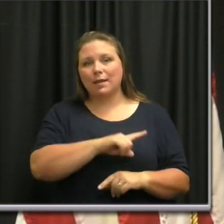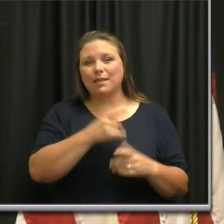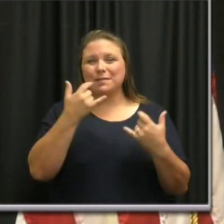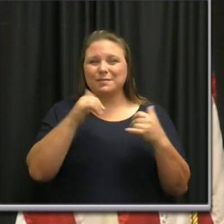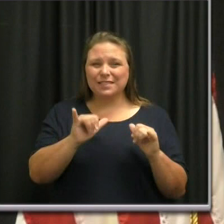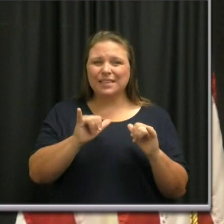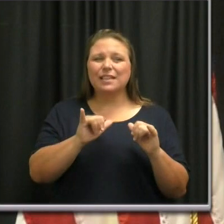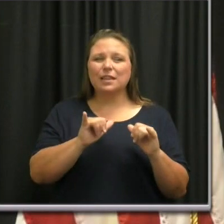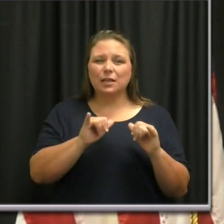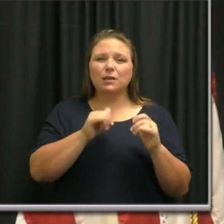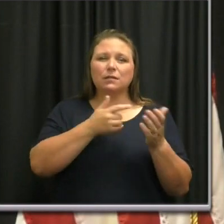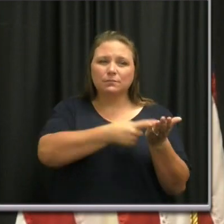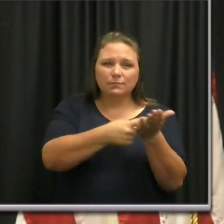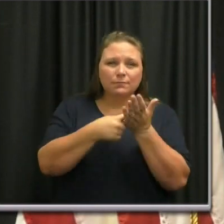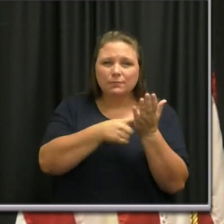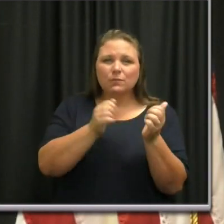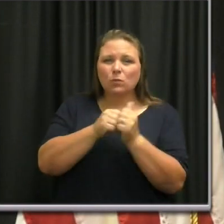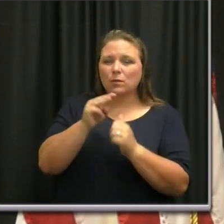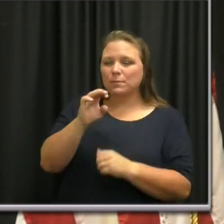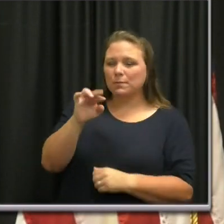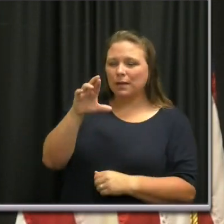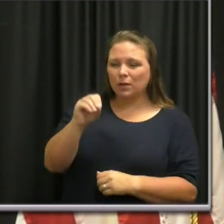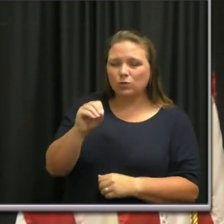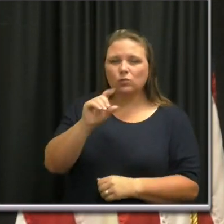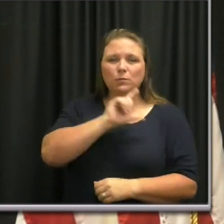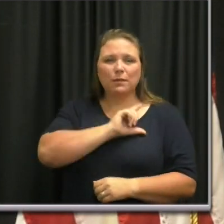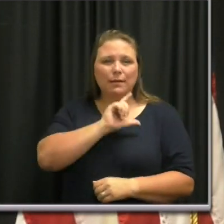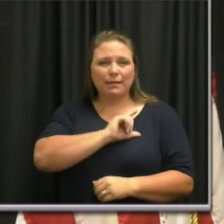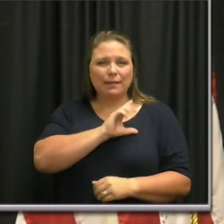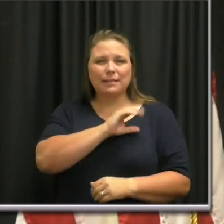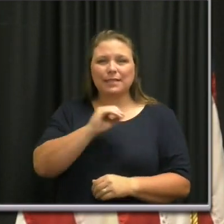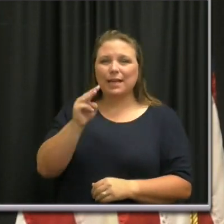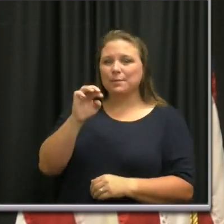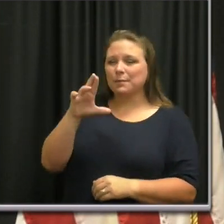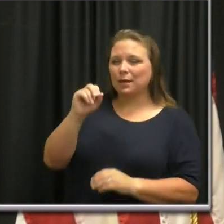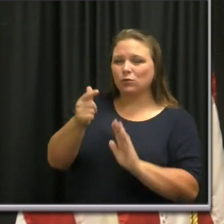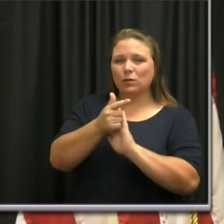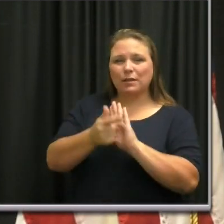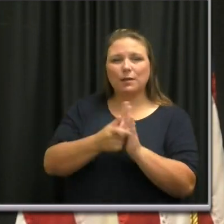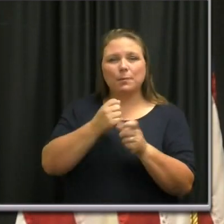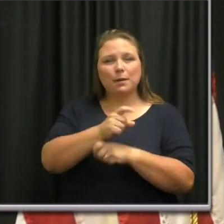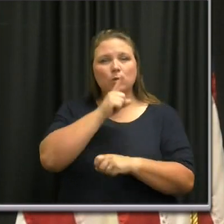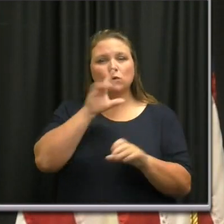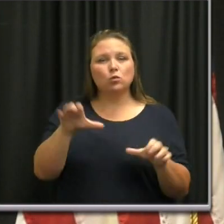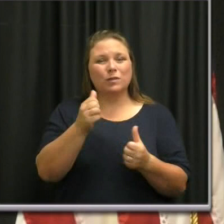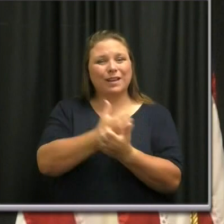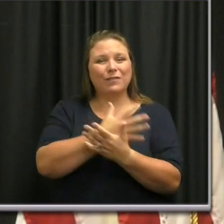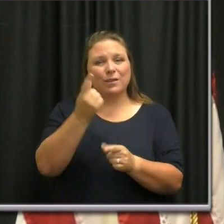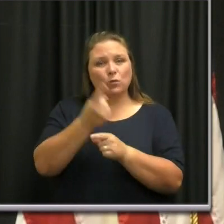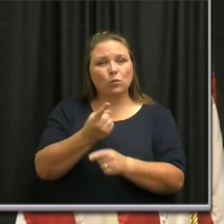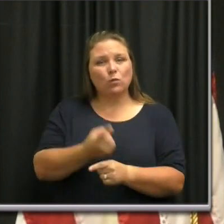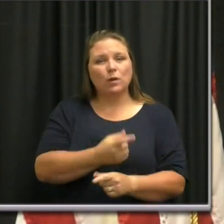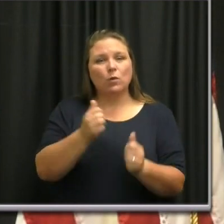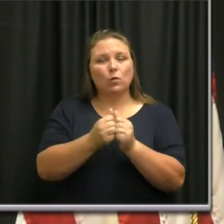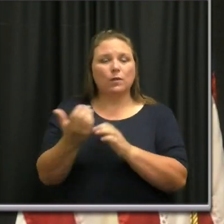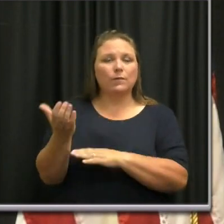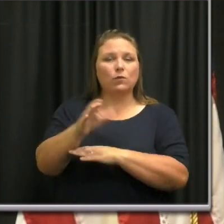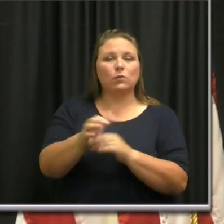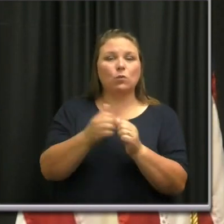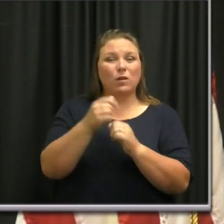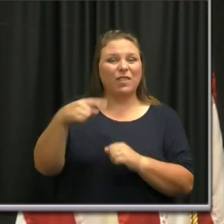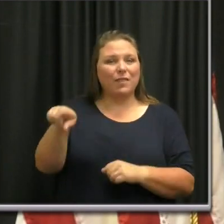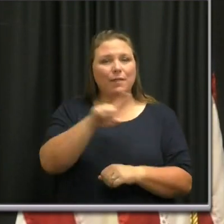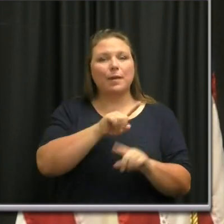in close consultation with Metro Nashville Police Department and Metro legal to make sure we're doing things right as far as enforcement with them.